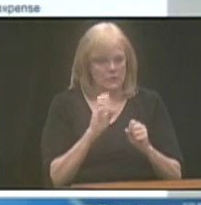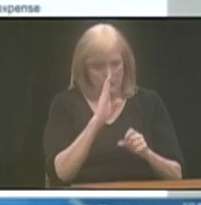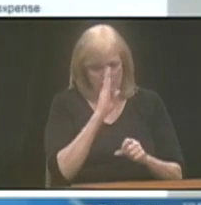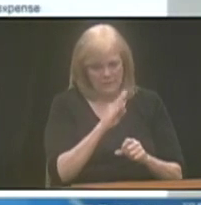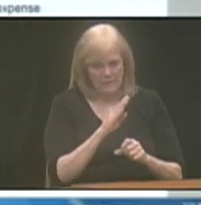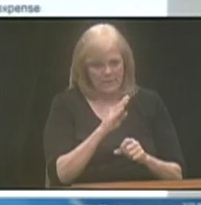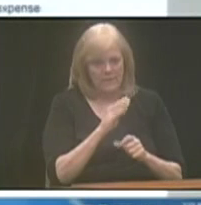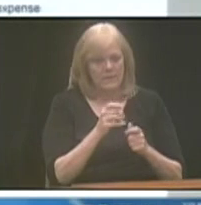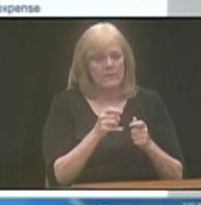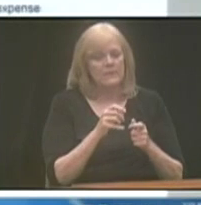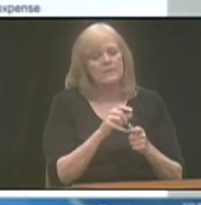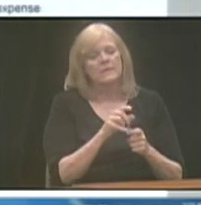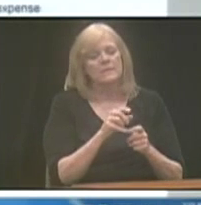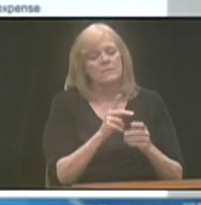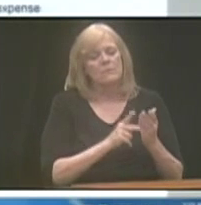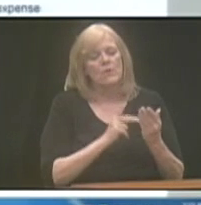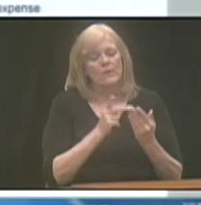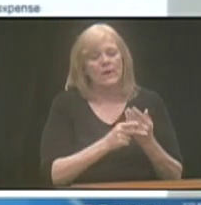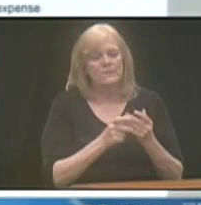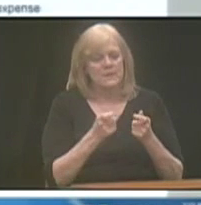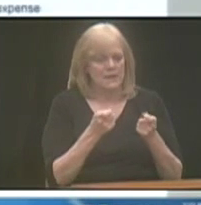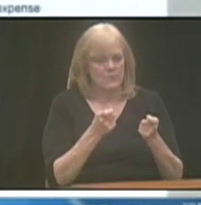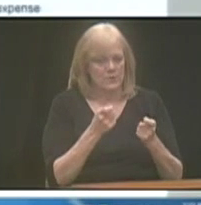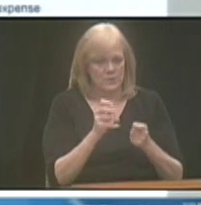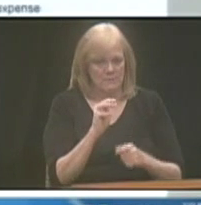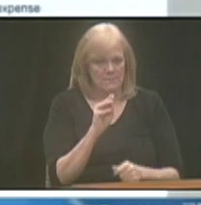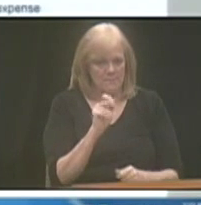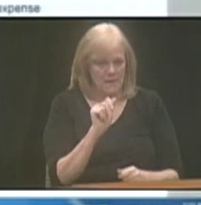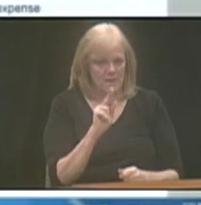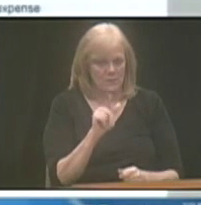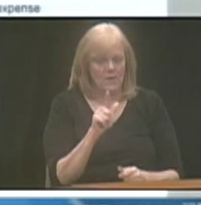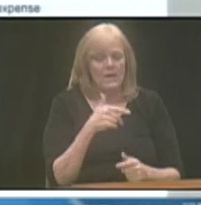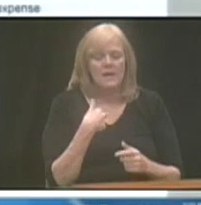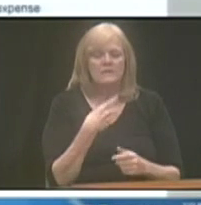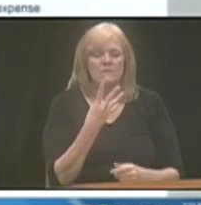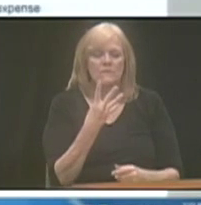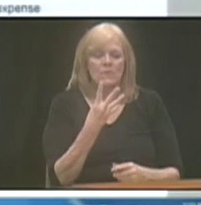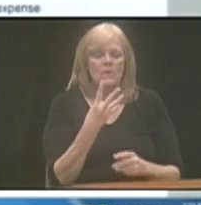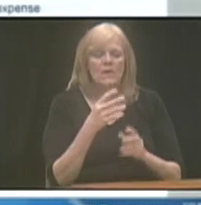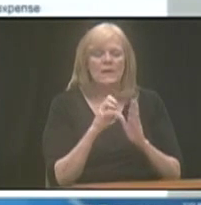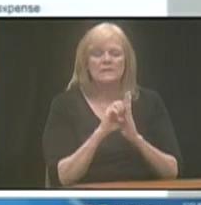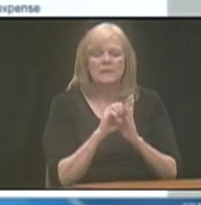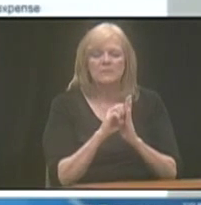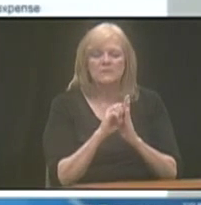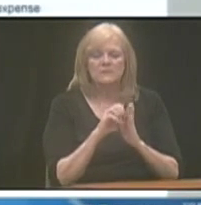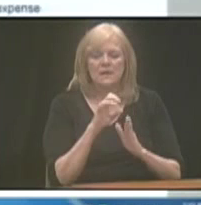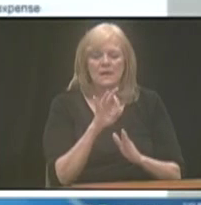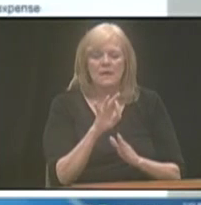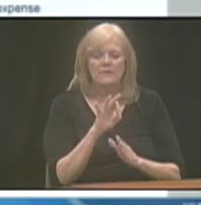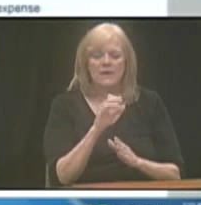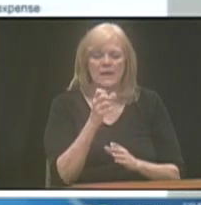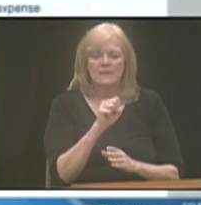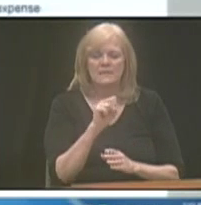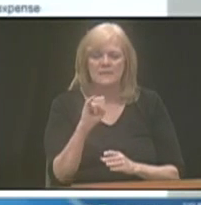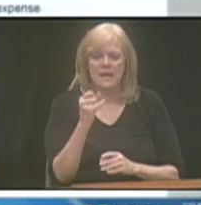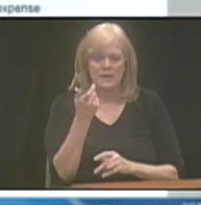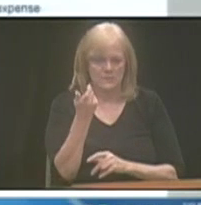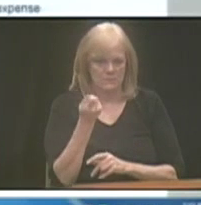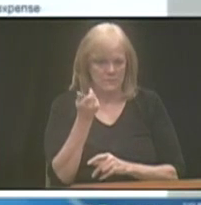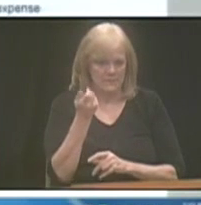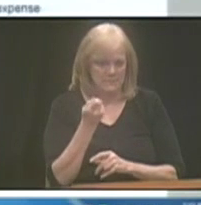Operations Manual, and it has many examples of four SSI recipients so they fully understand how the